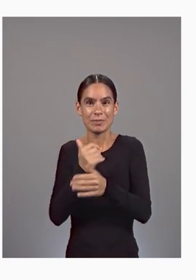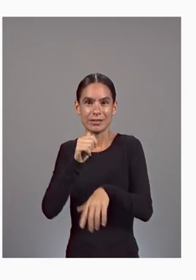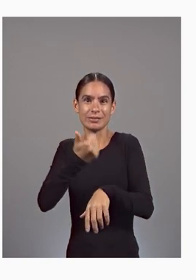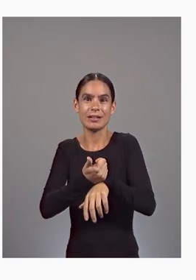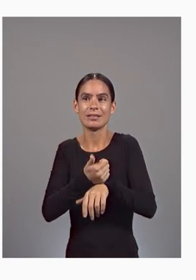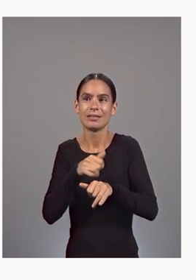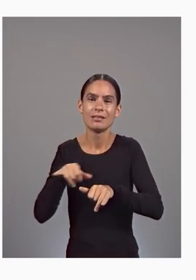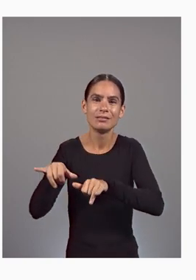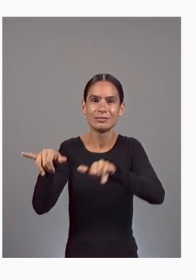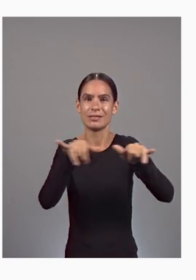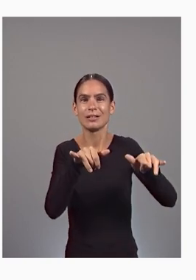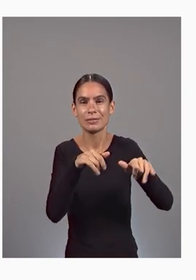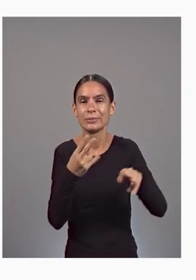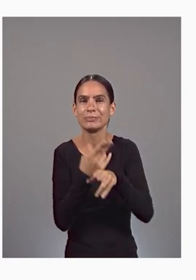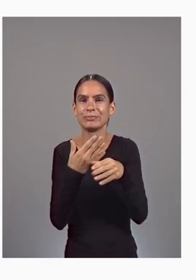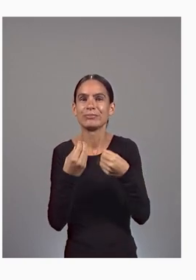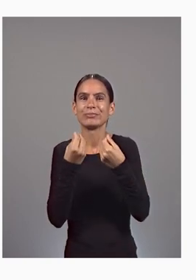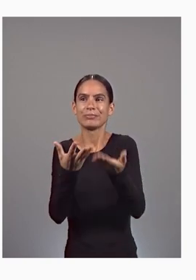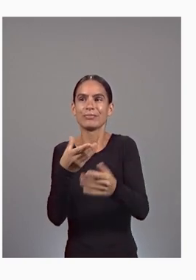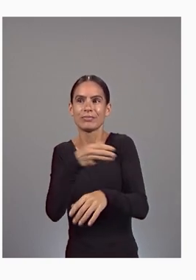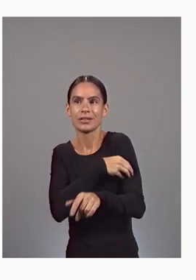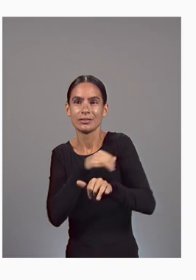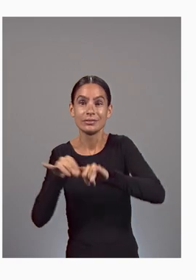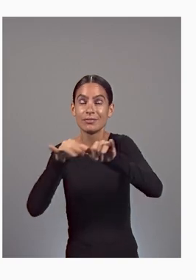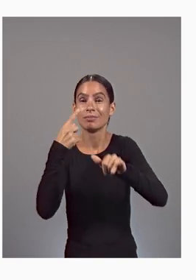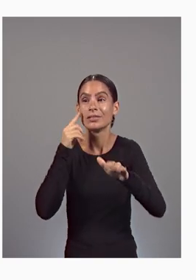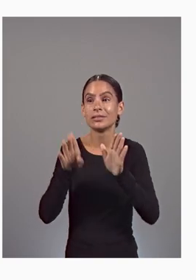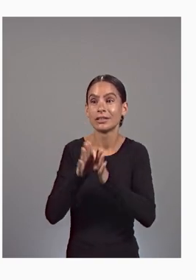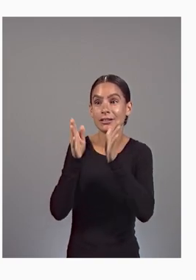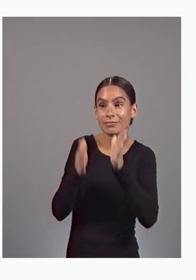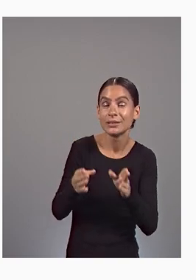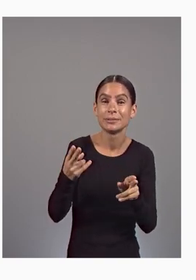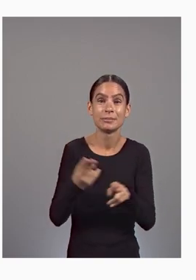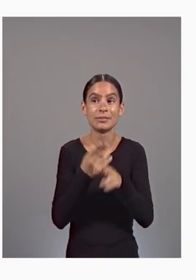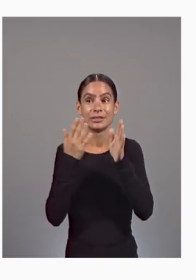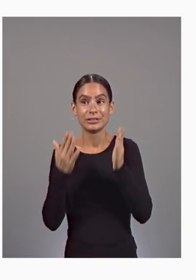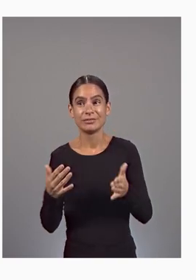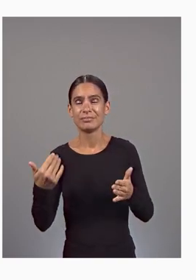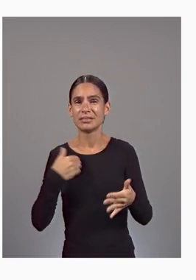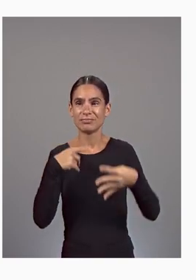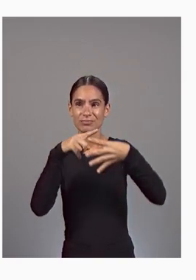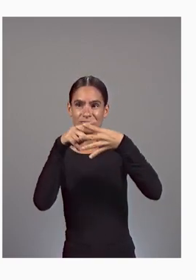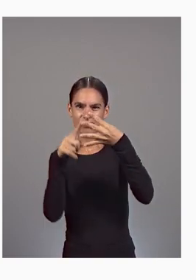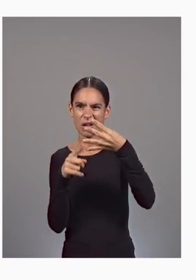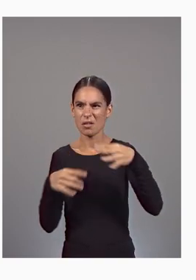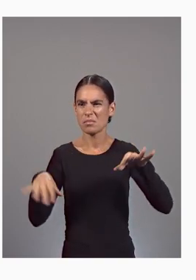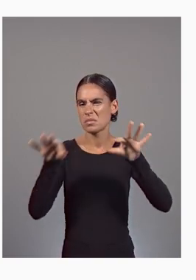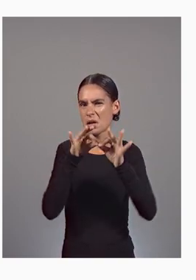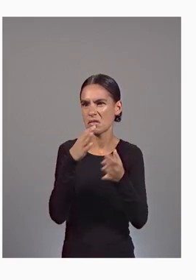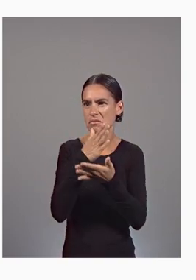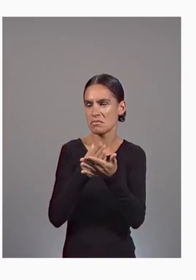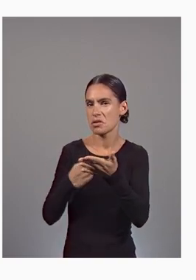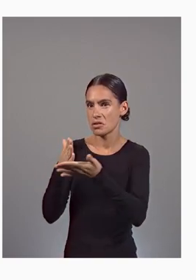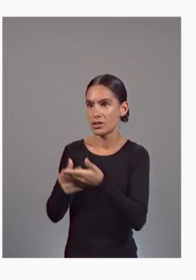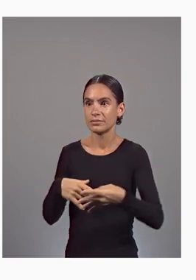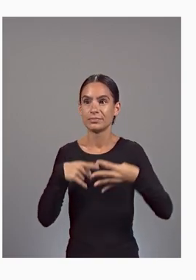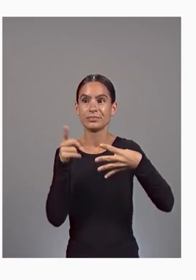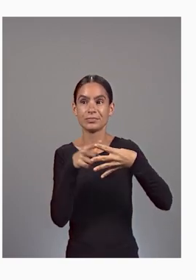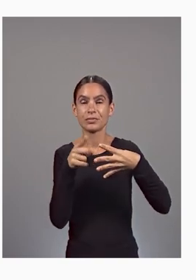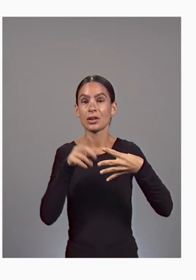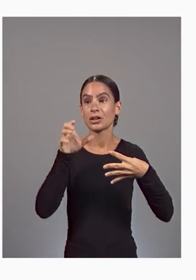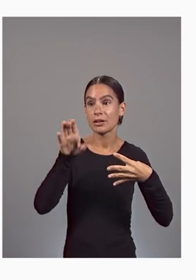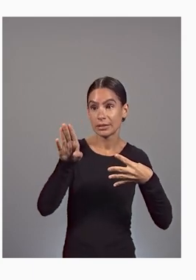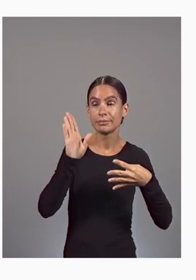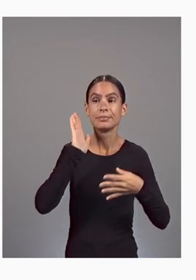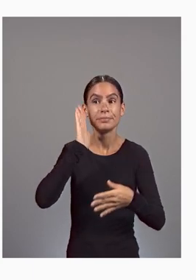and developers. There are four key aspects to our partnership. First, Coinbase will be using Google Cloud to build